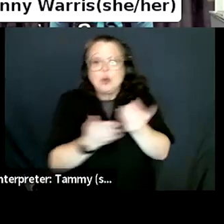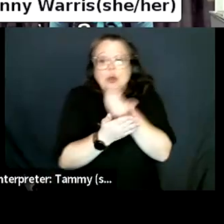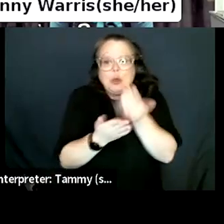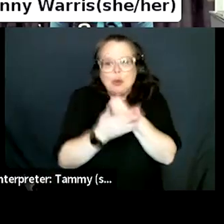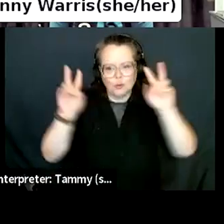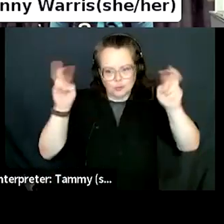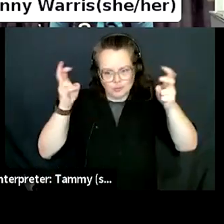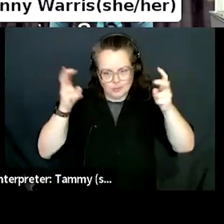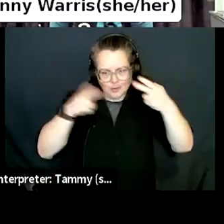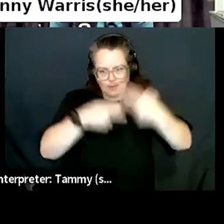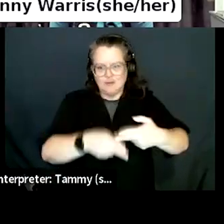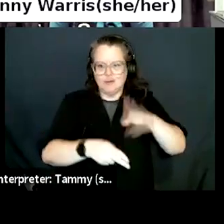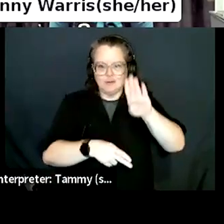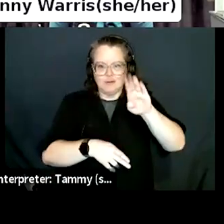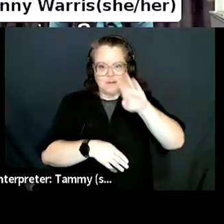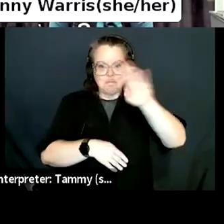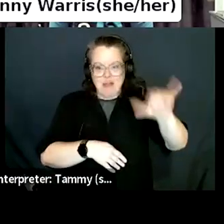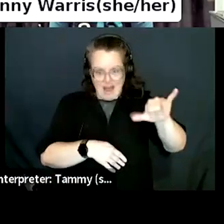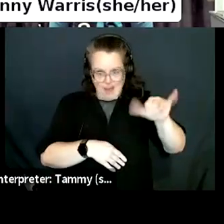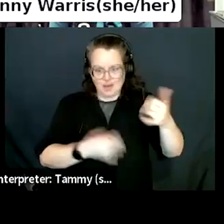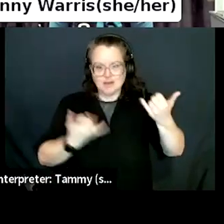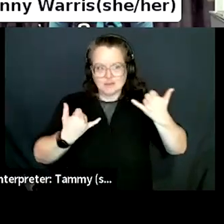I mean, we show growth pretty much every month.